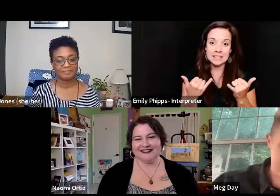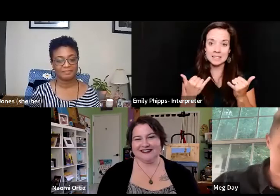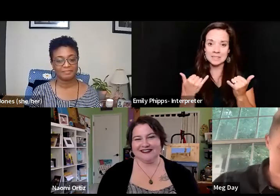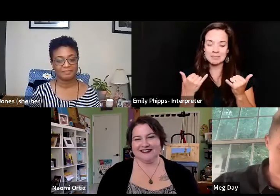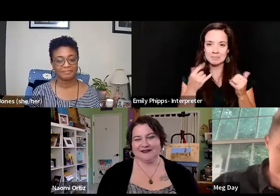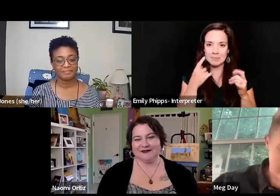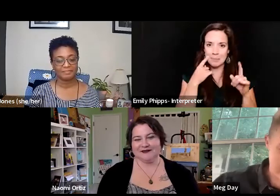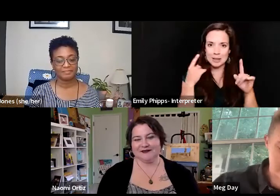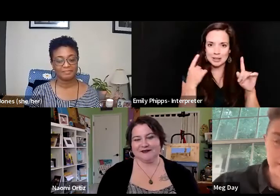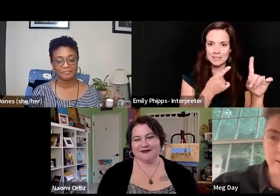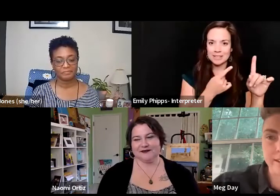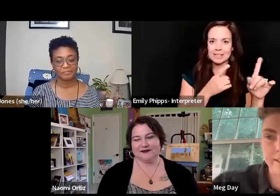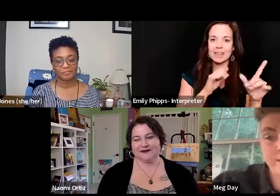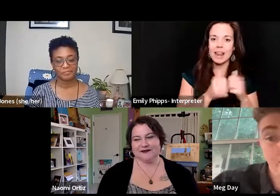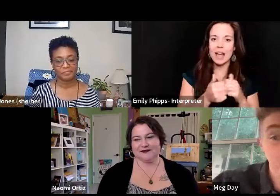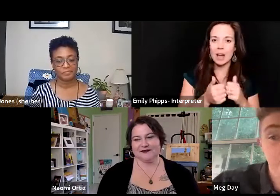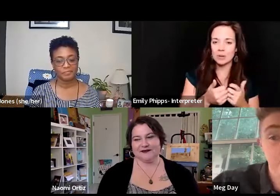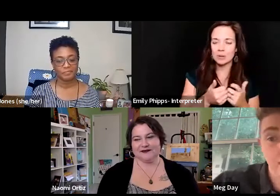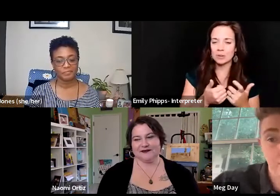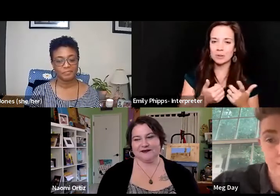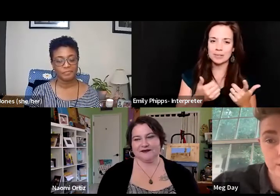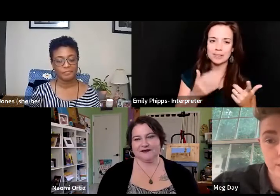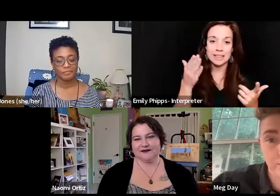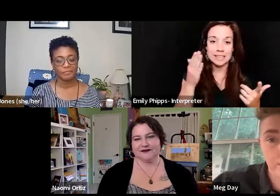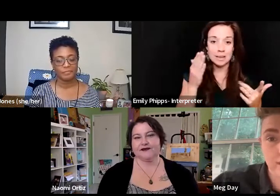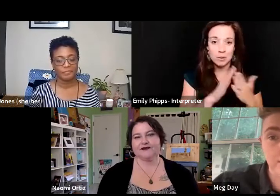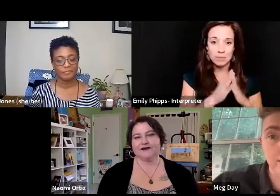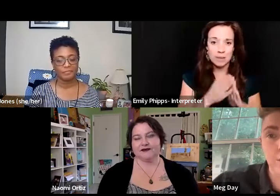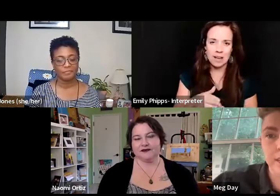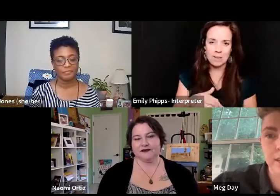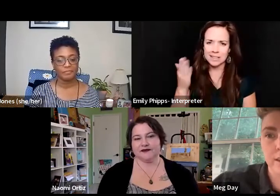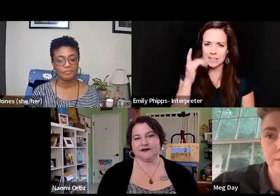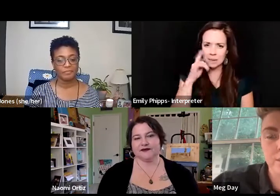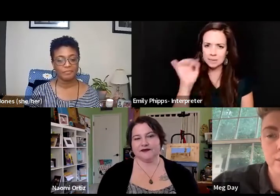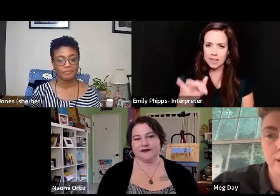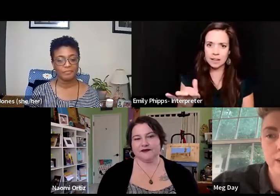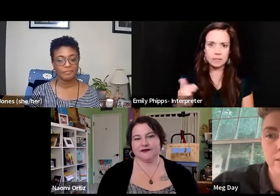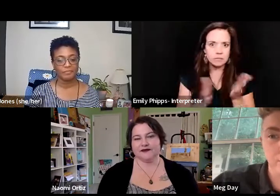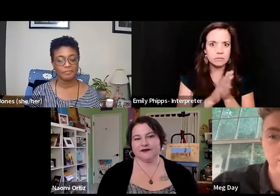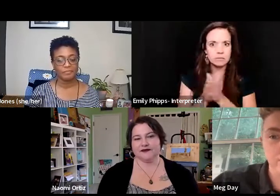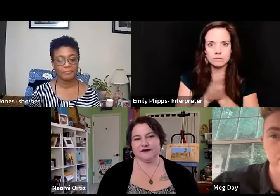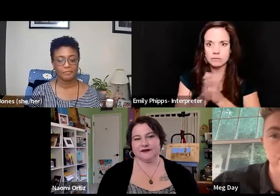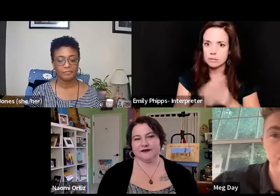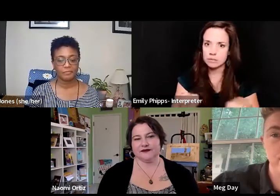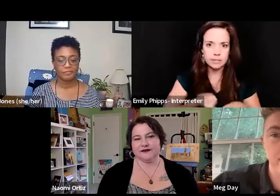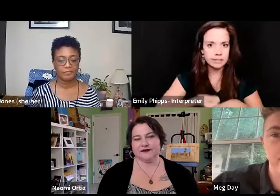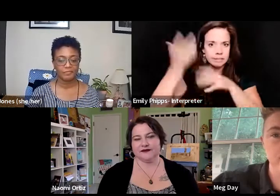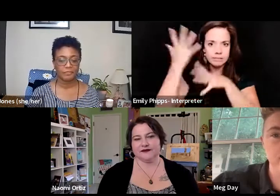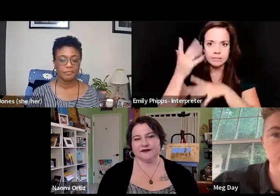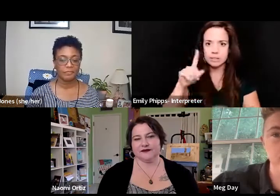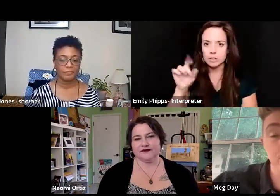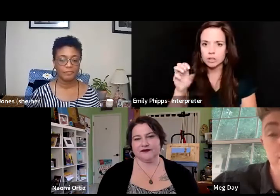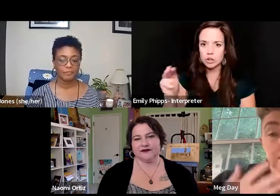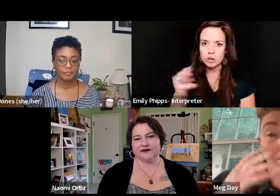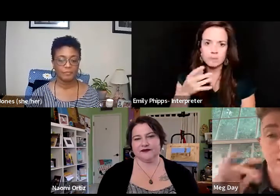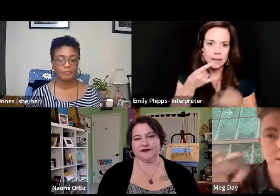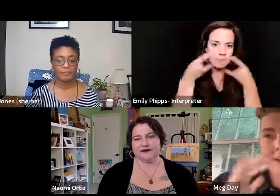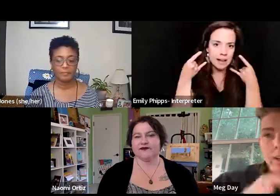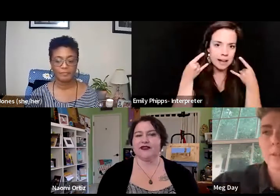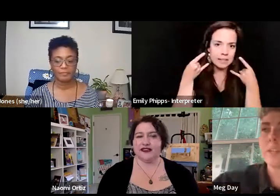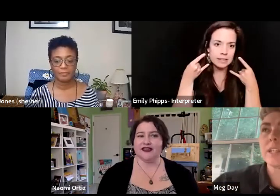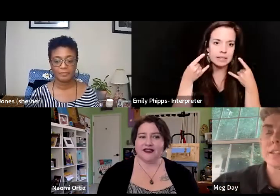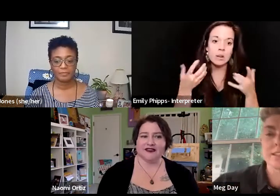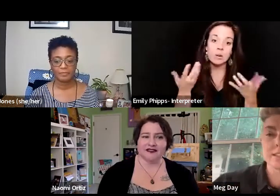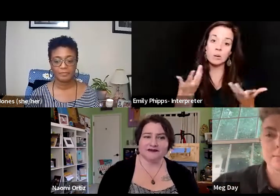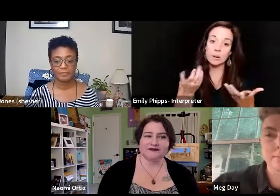mission in the way that it seems to have become. We seem just like so eager to be rid of both Zoom and masks, or at least in my